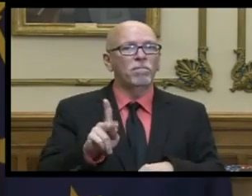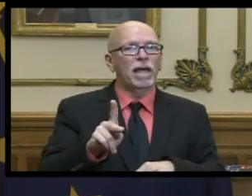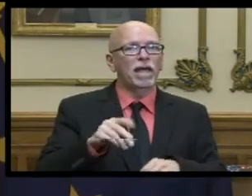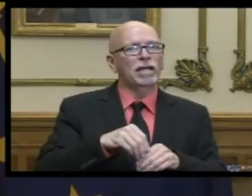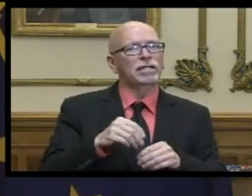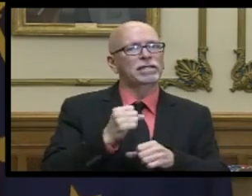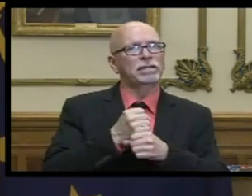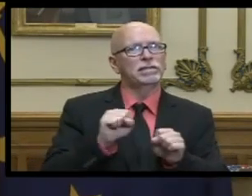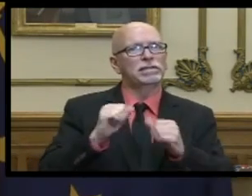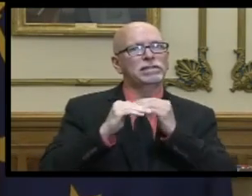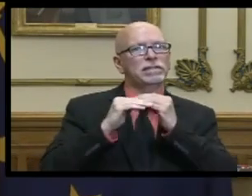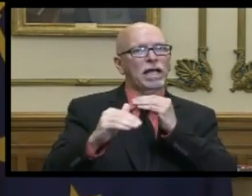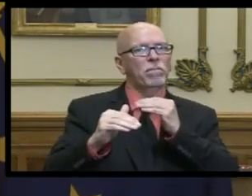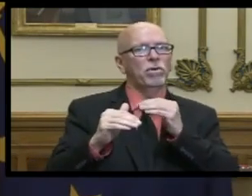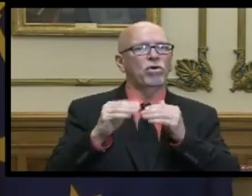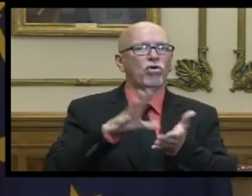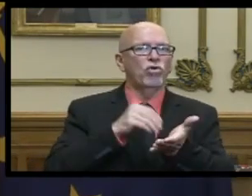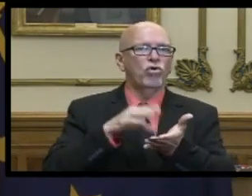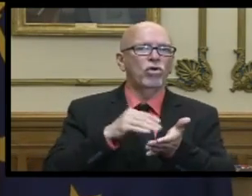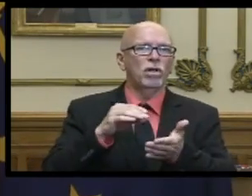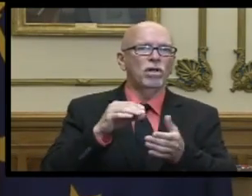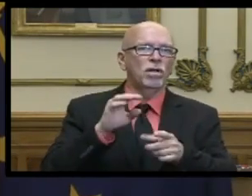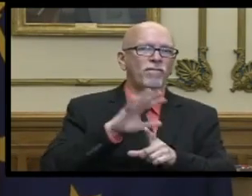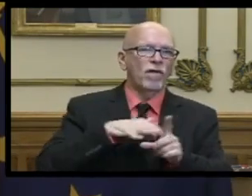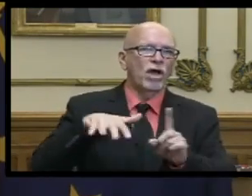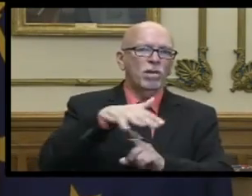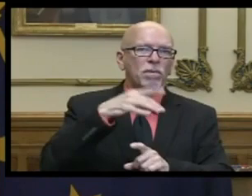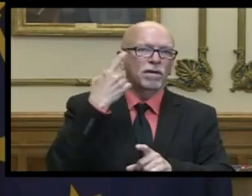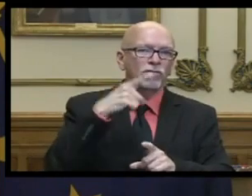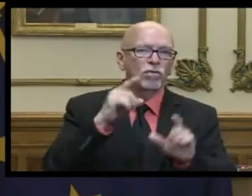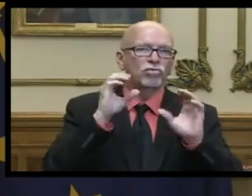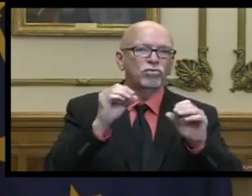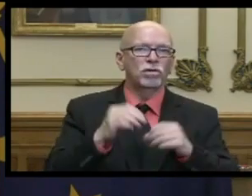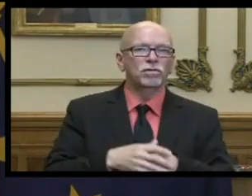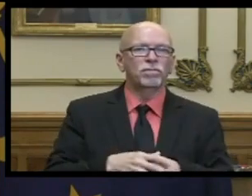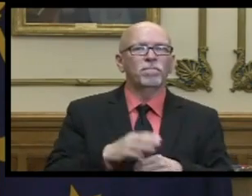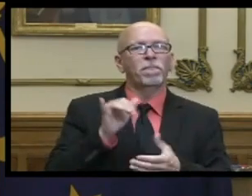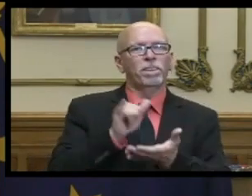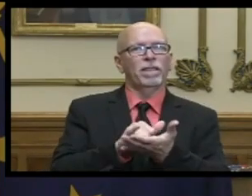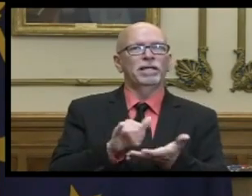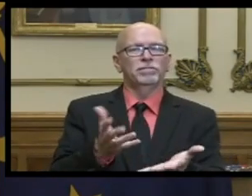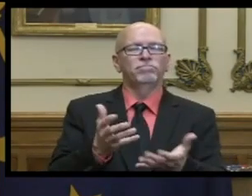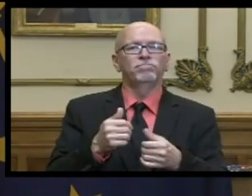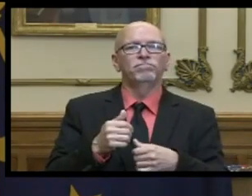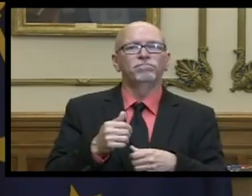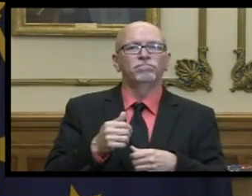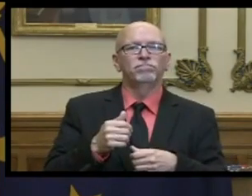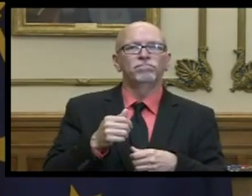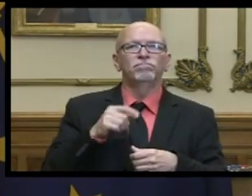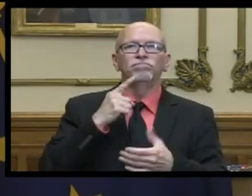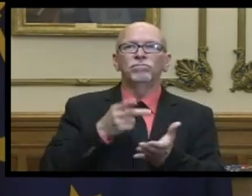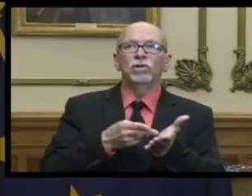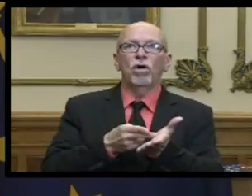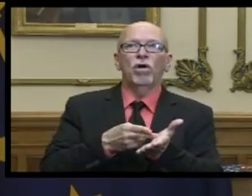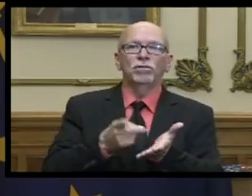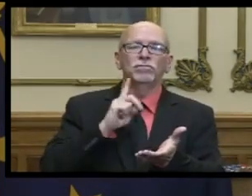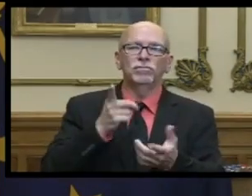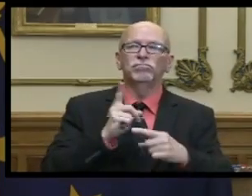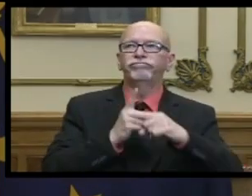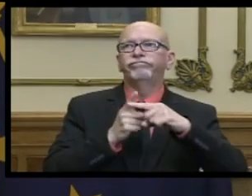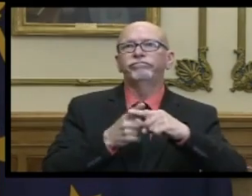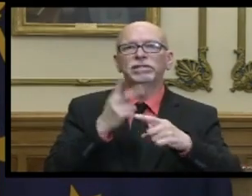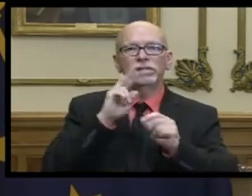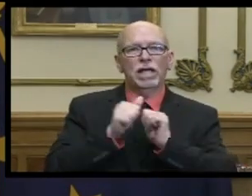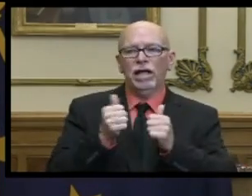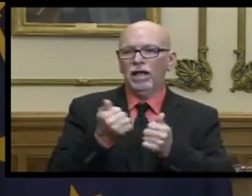in a stable and safe learning environment to receive instruction so that's what's uh quite honestly been encouraging to see